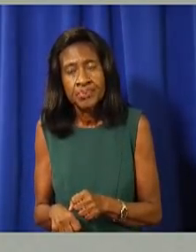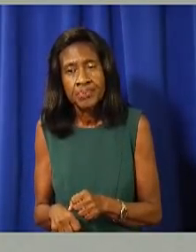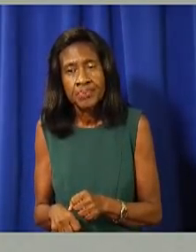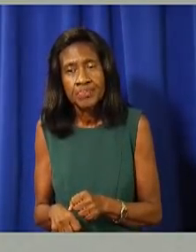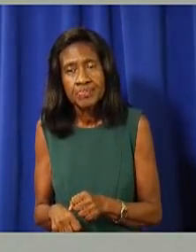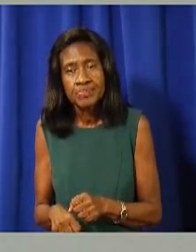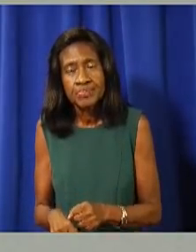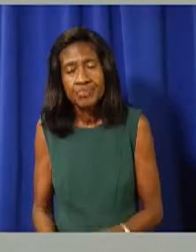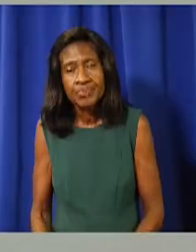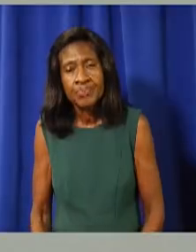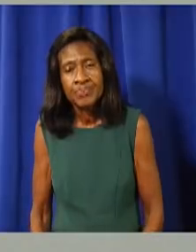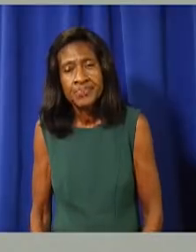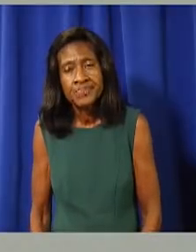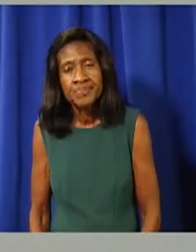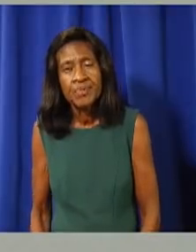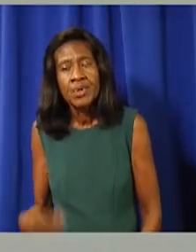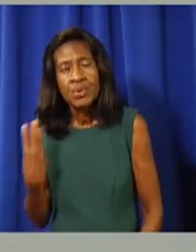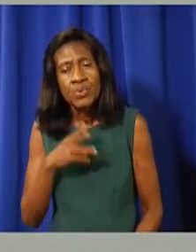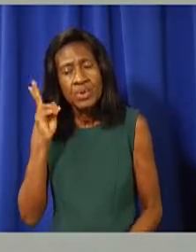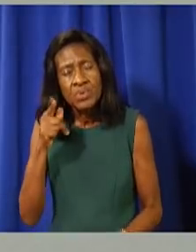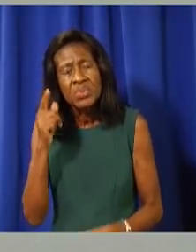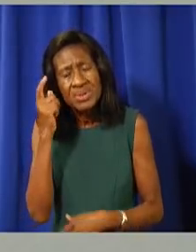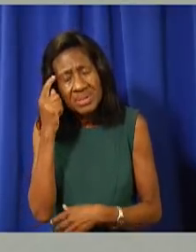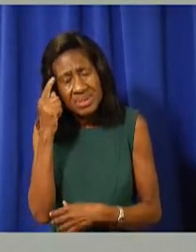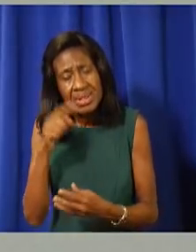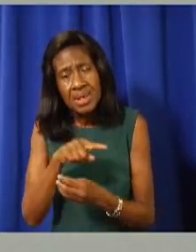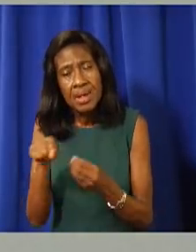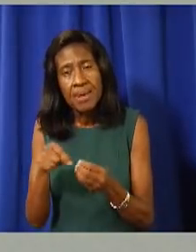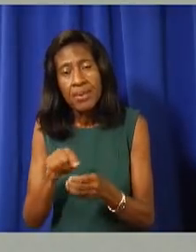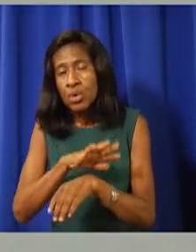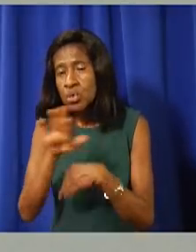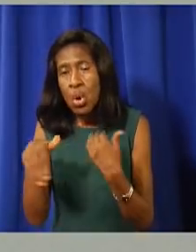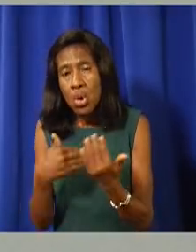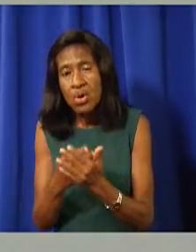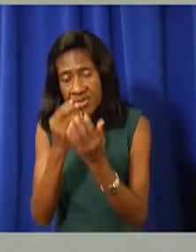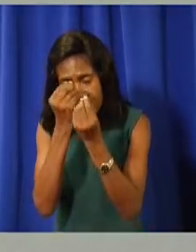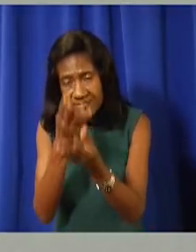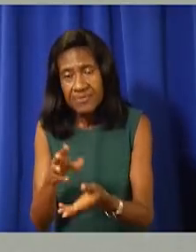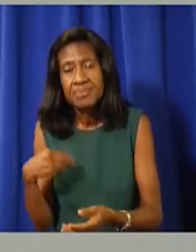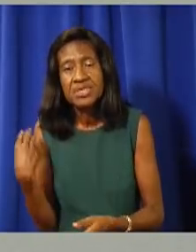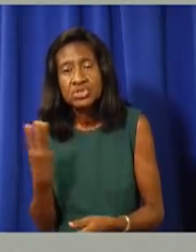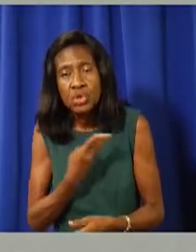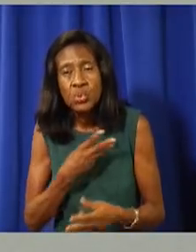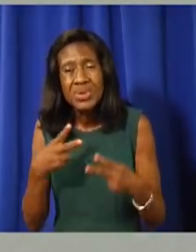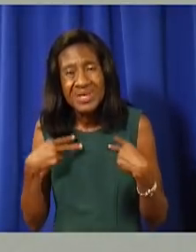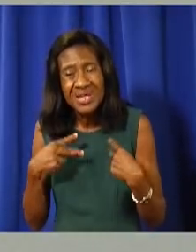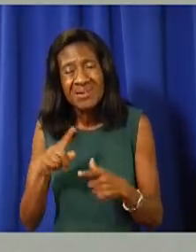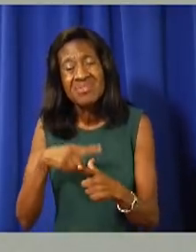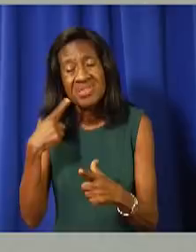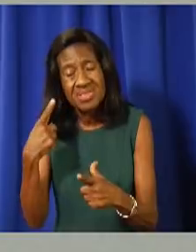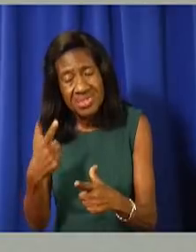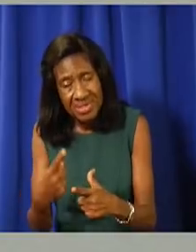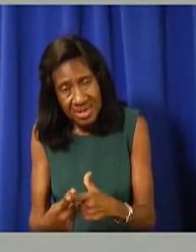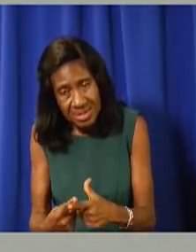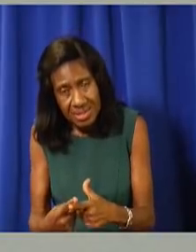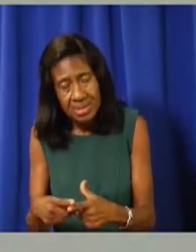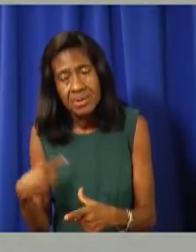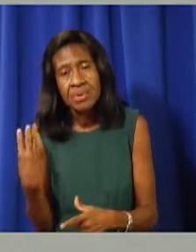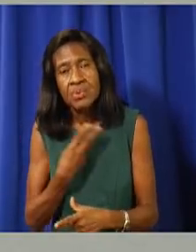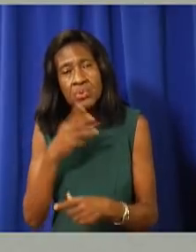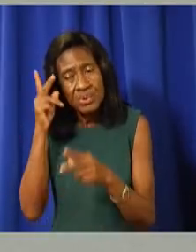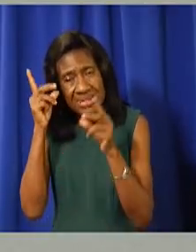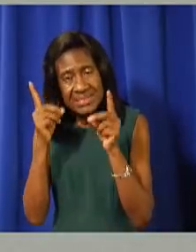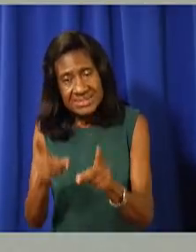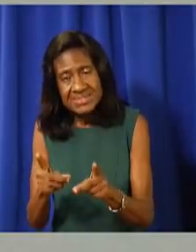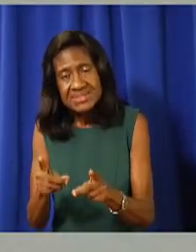consider all the best information we have in the coming couple of weeks, then make a decision about whether we are